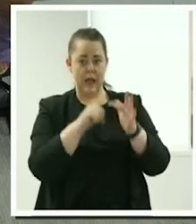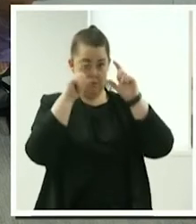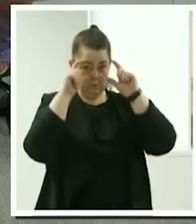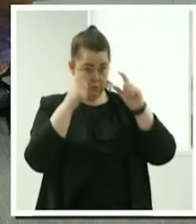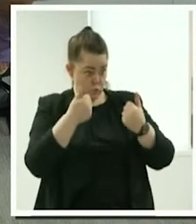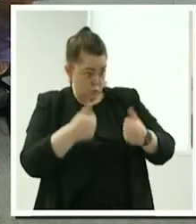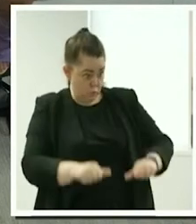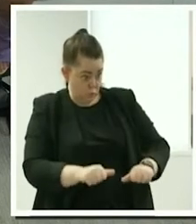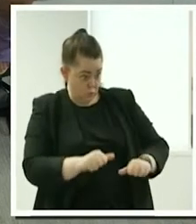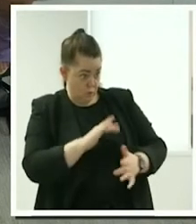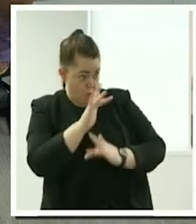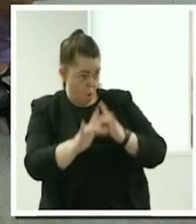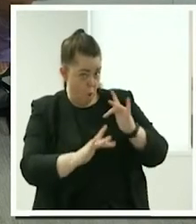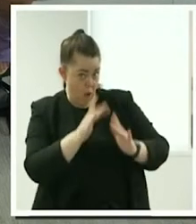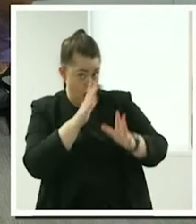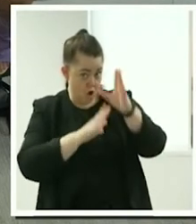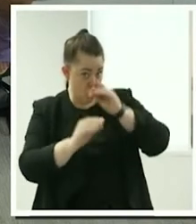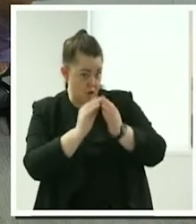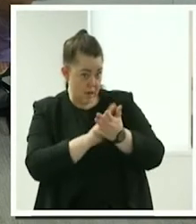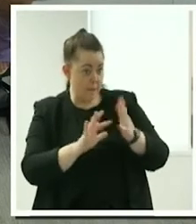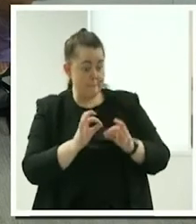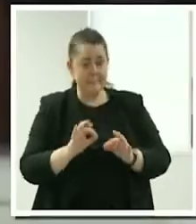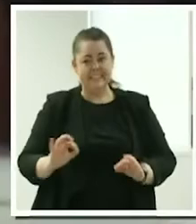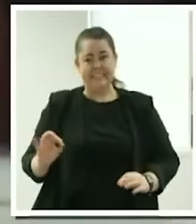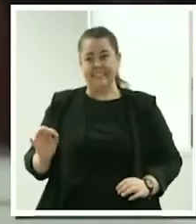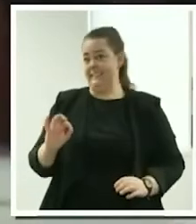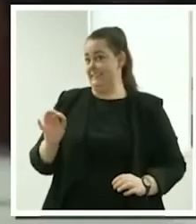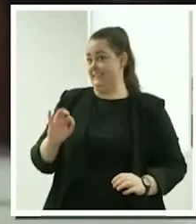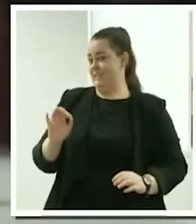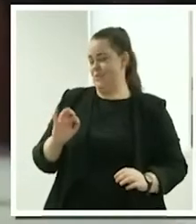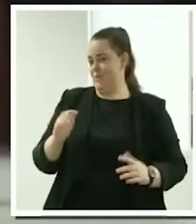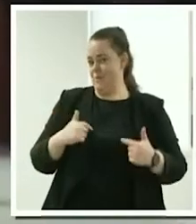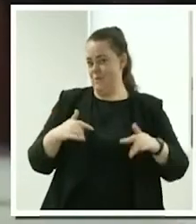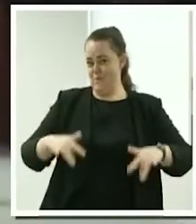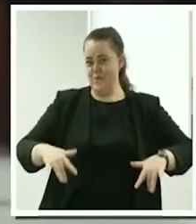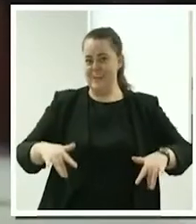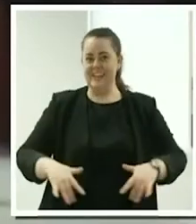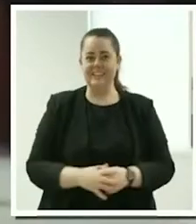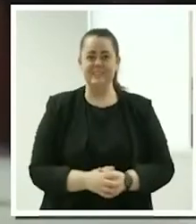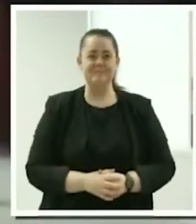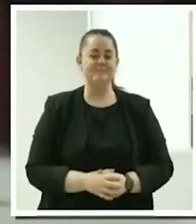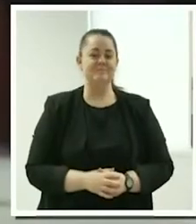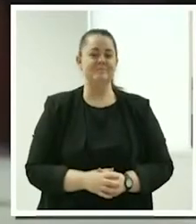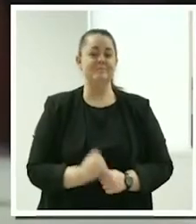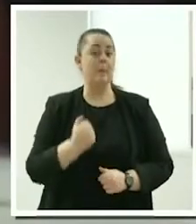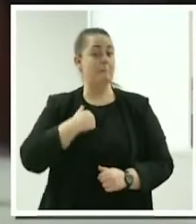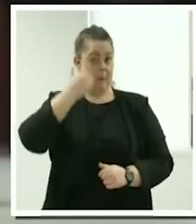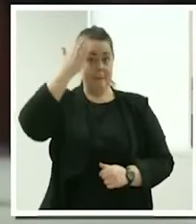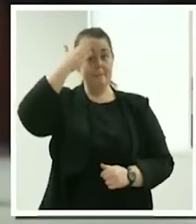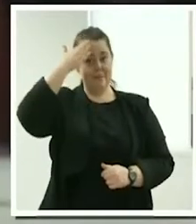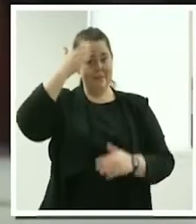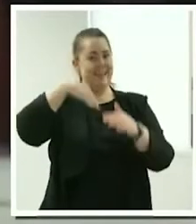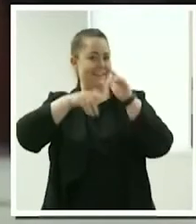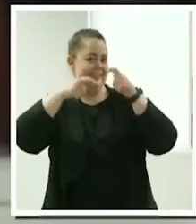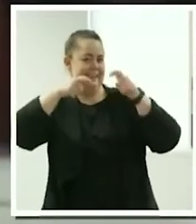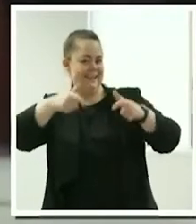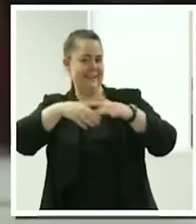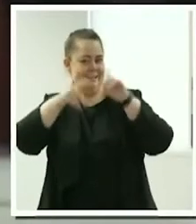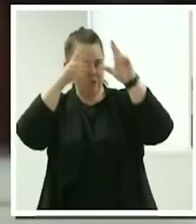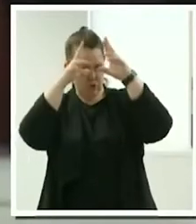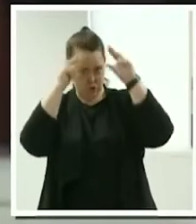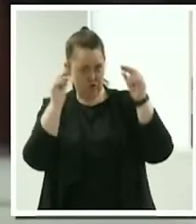No, yes. No, haven't actually. I do have a mother who is in care in a nursing home